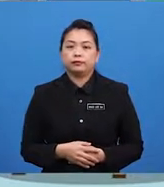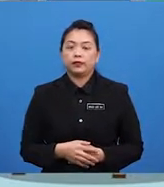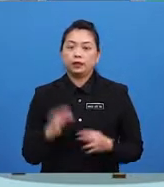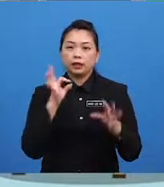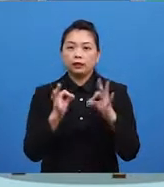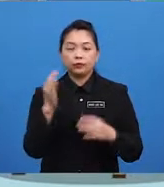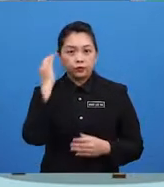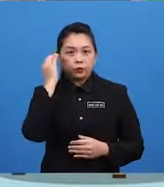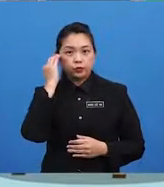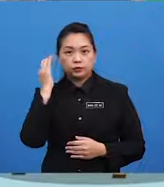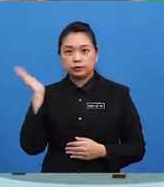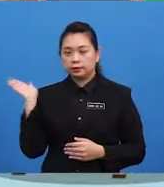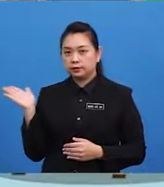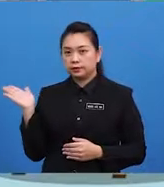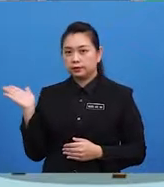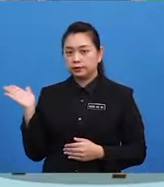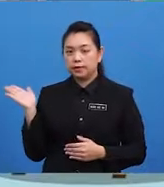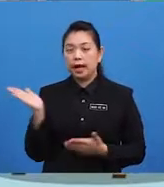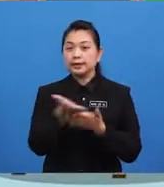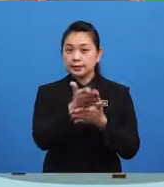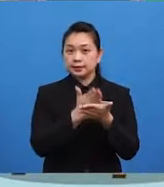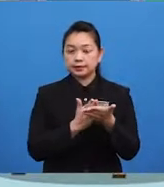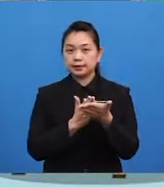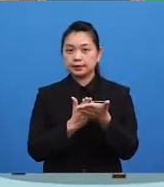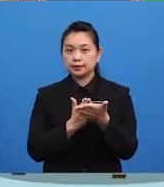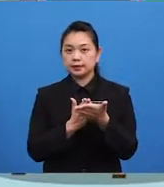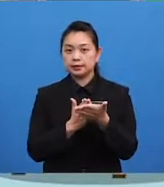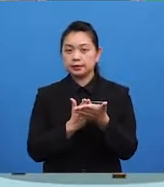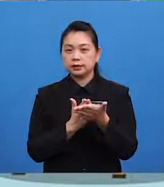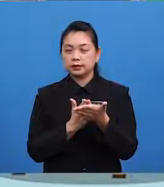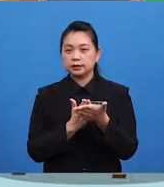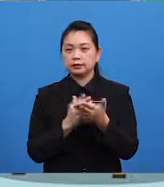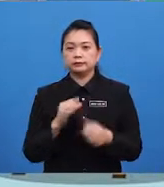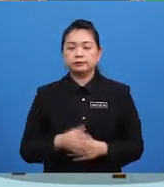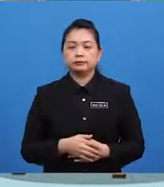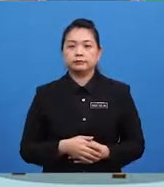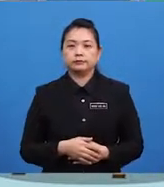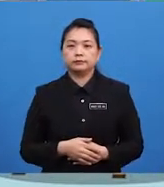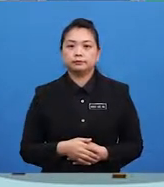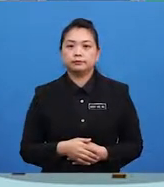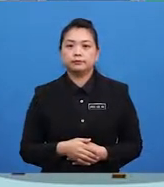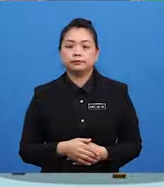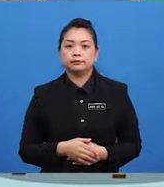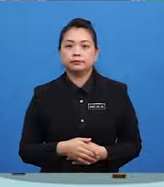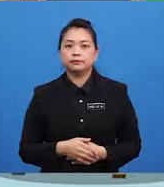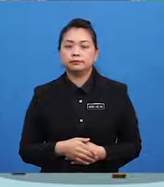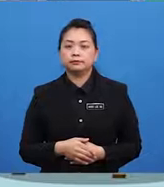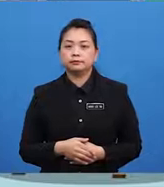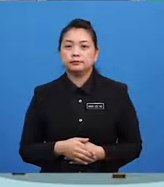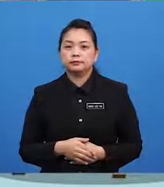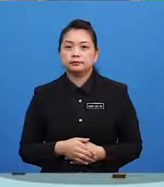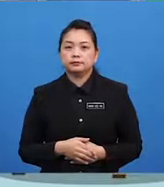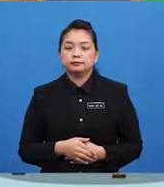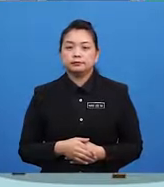If you know they'll ask certain questions, you may want to state those answers beforehand to save